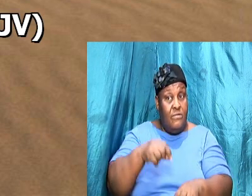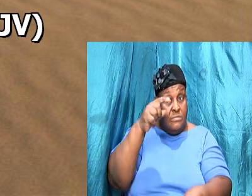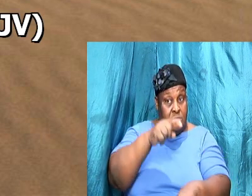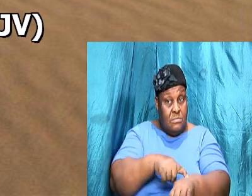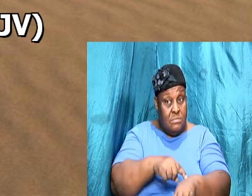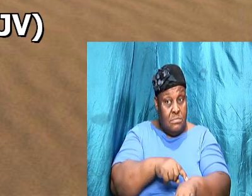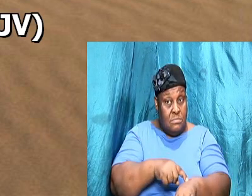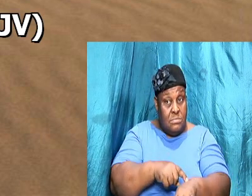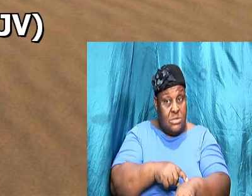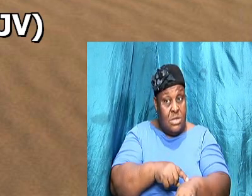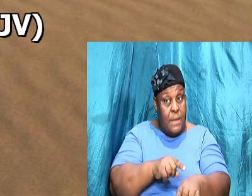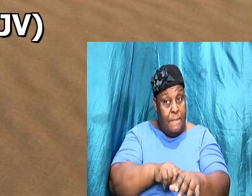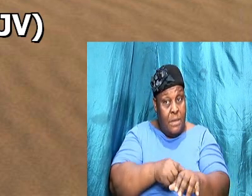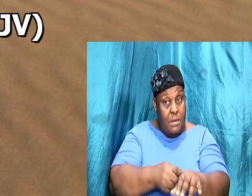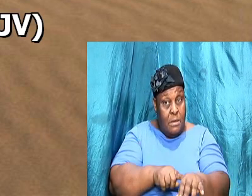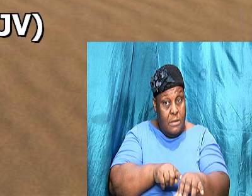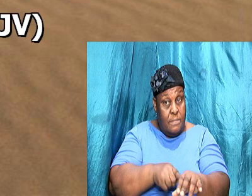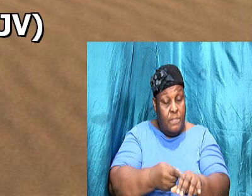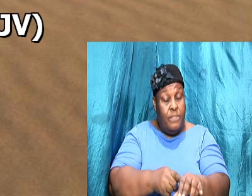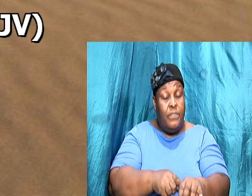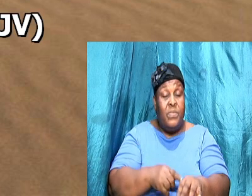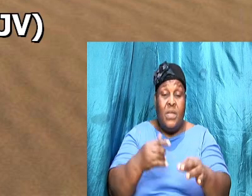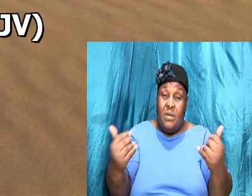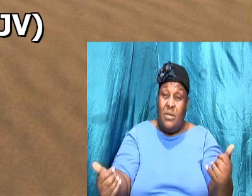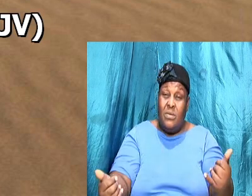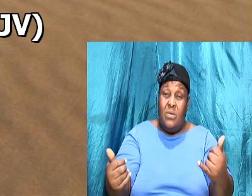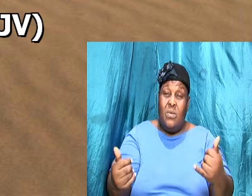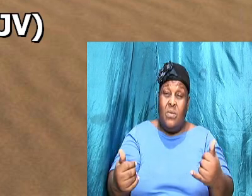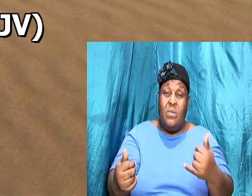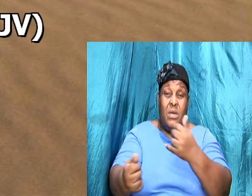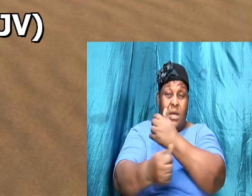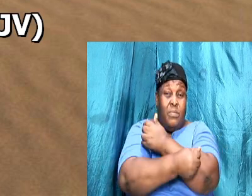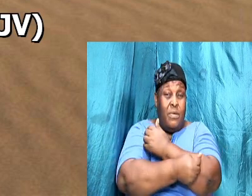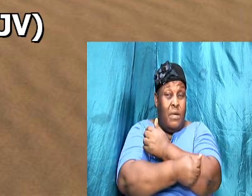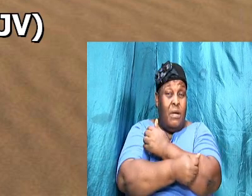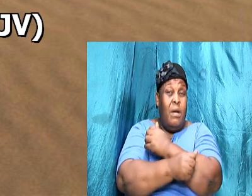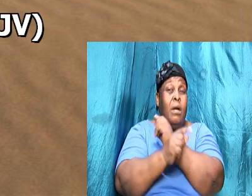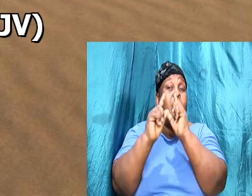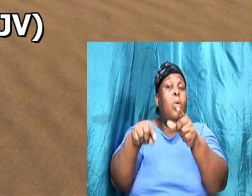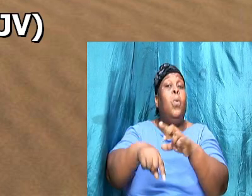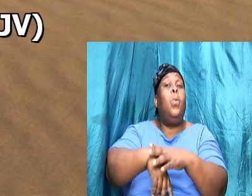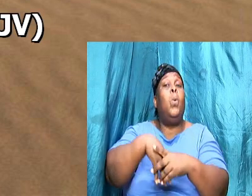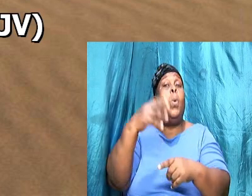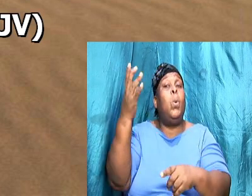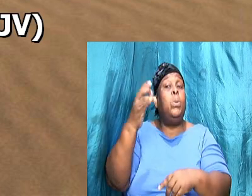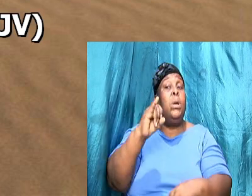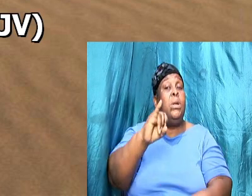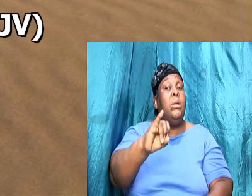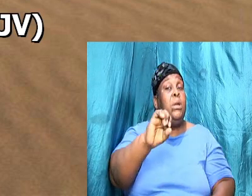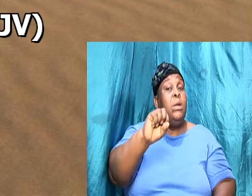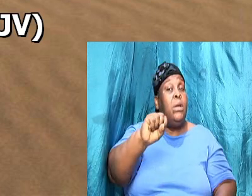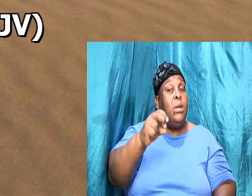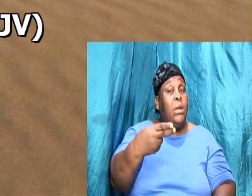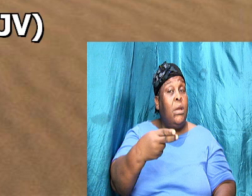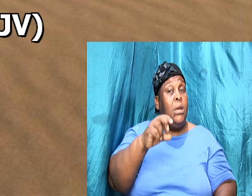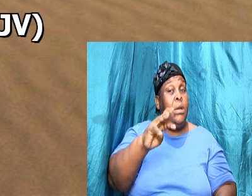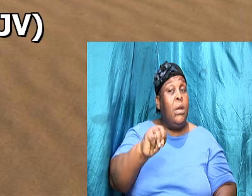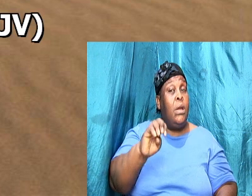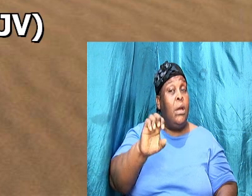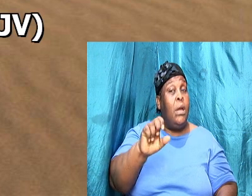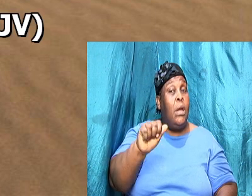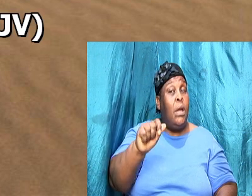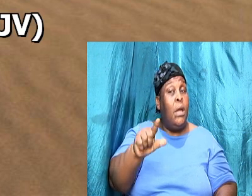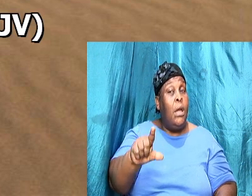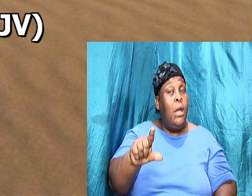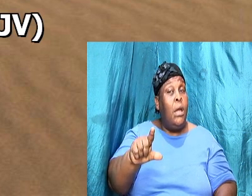now that Abraham went out and Ishmael was there God was now revealing it to Abraham